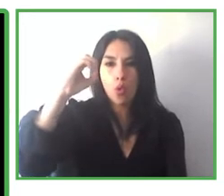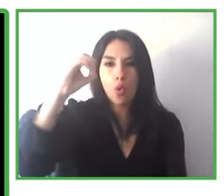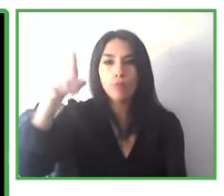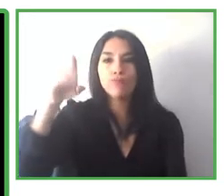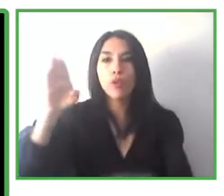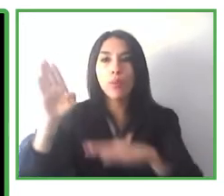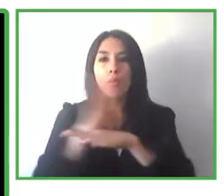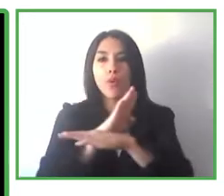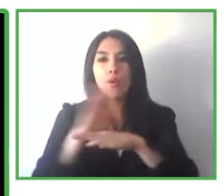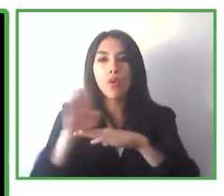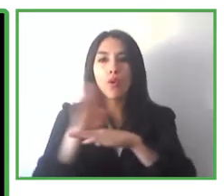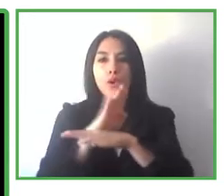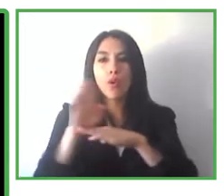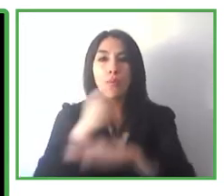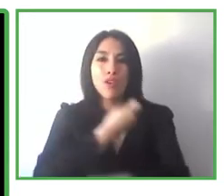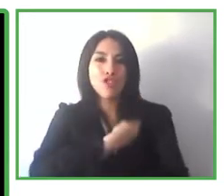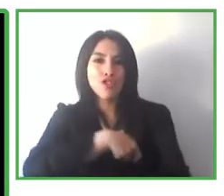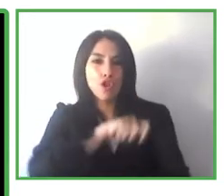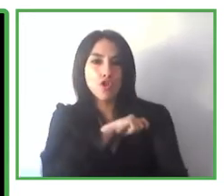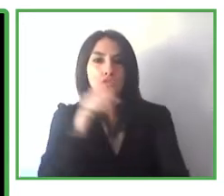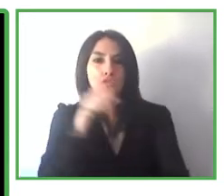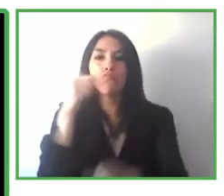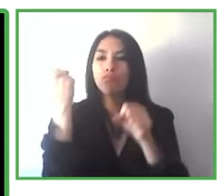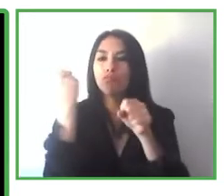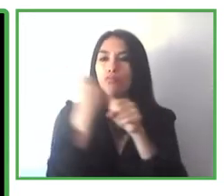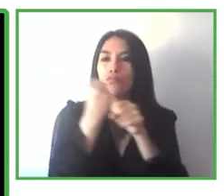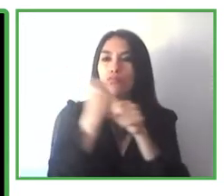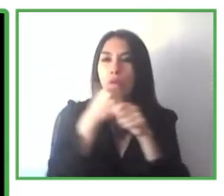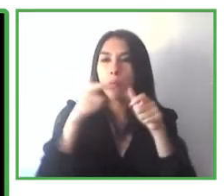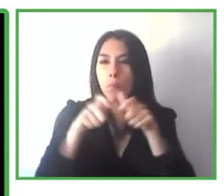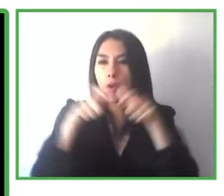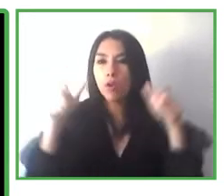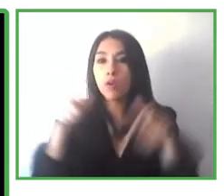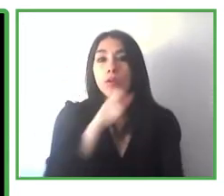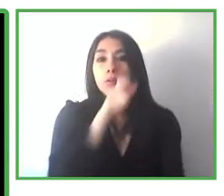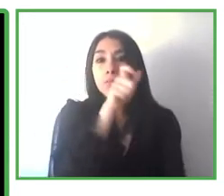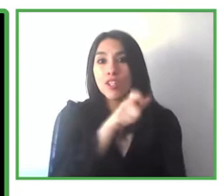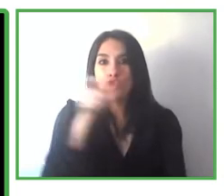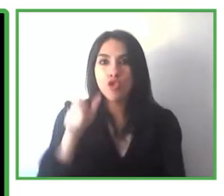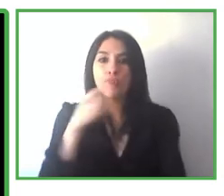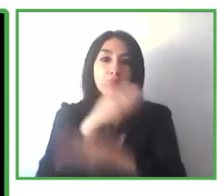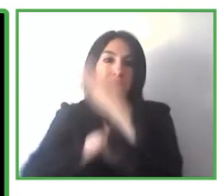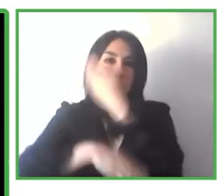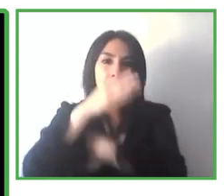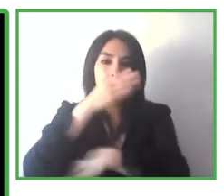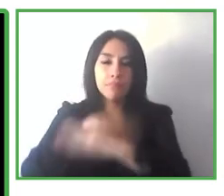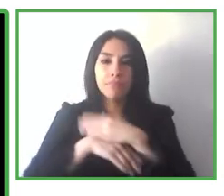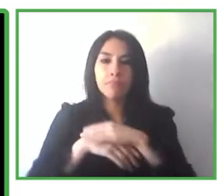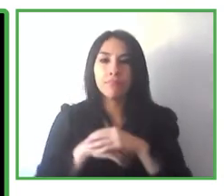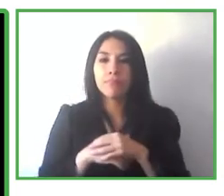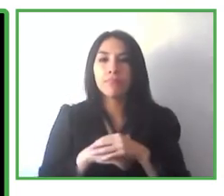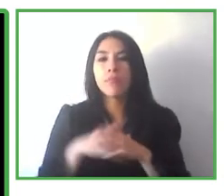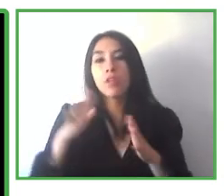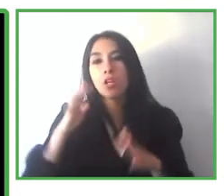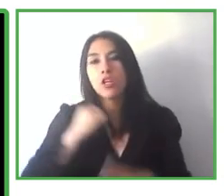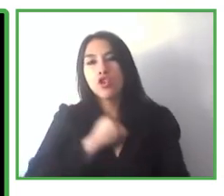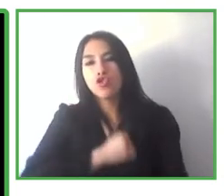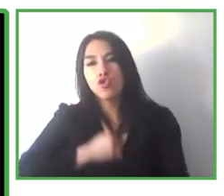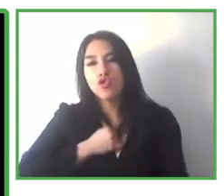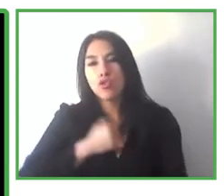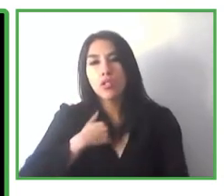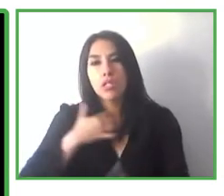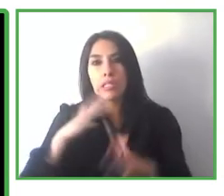people with visual disability. First of all, I want to apologize with the interpreters if I speak too